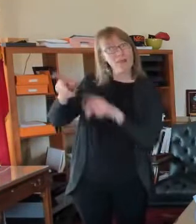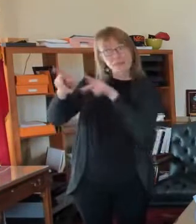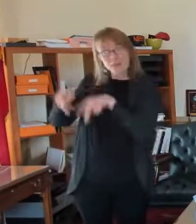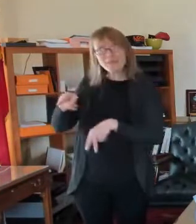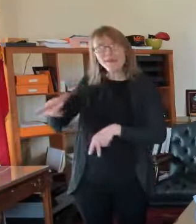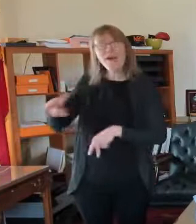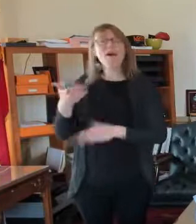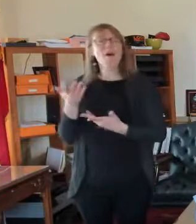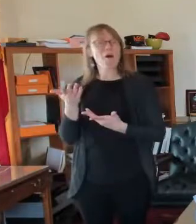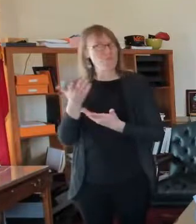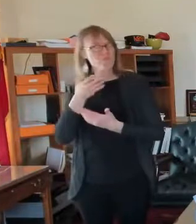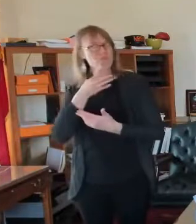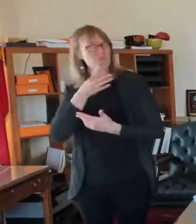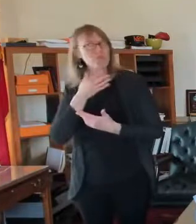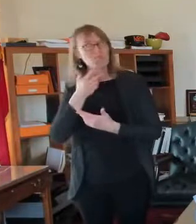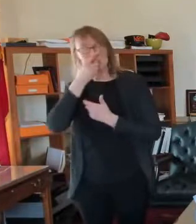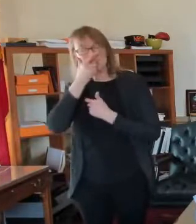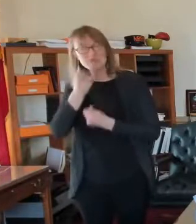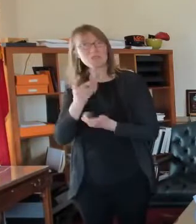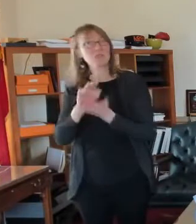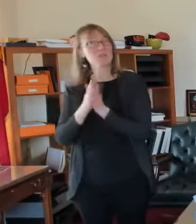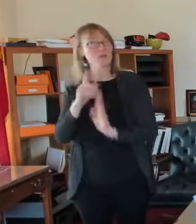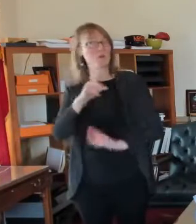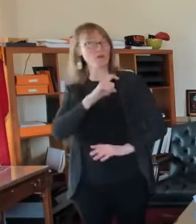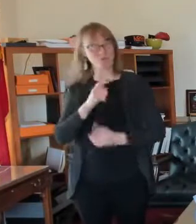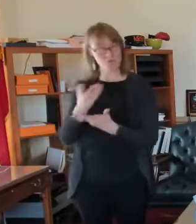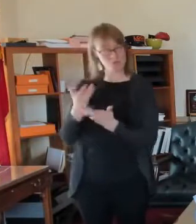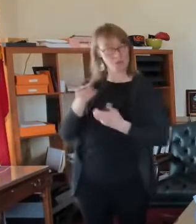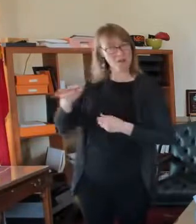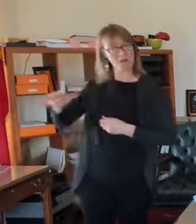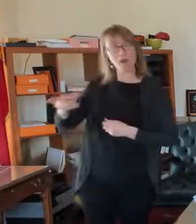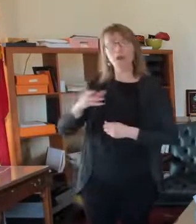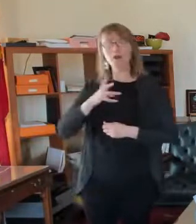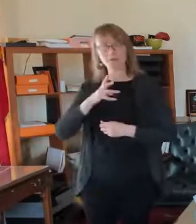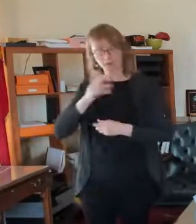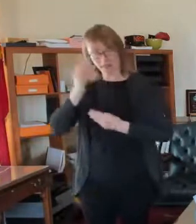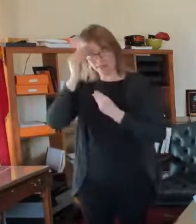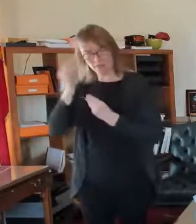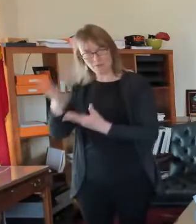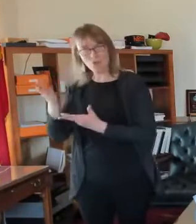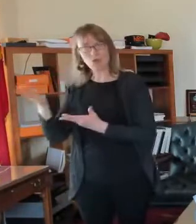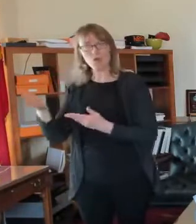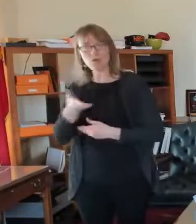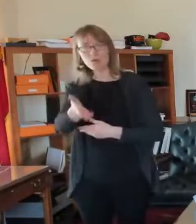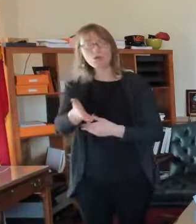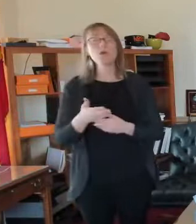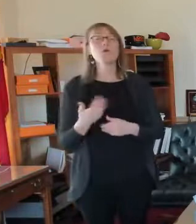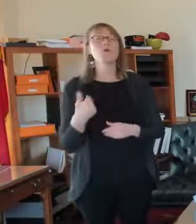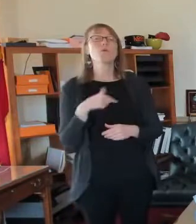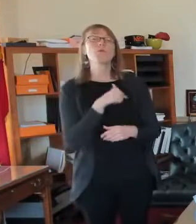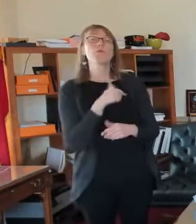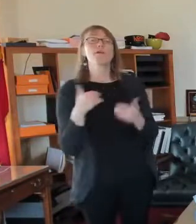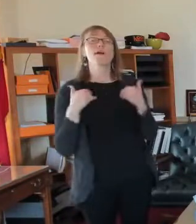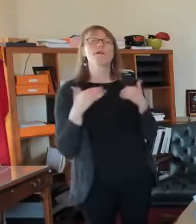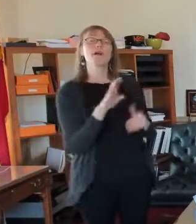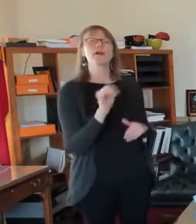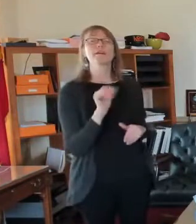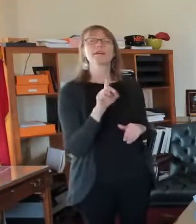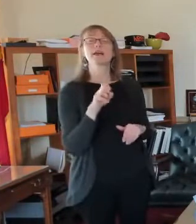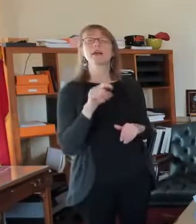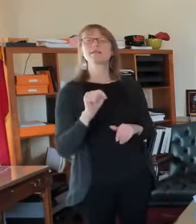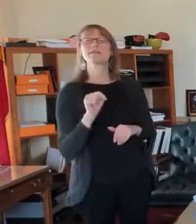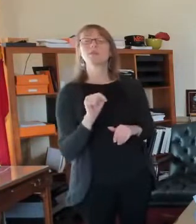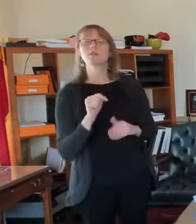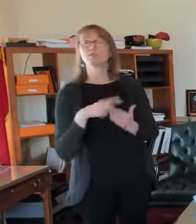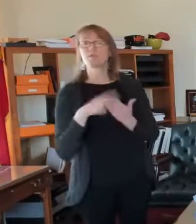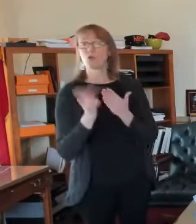uh, openings for police officer. There are openings for dispatchers. Uh, we also run a cadet program for any, um, young person who's 18